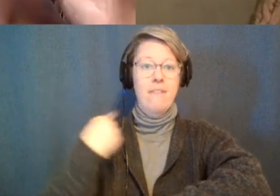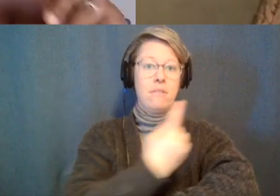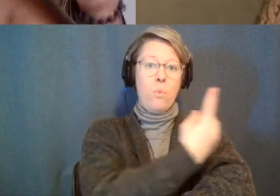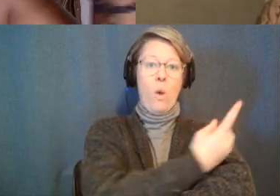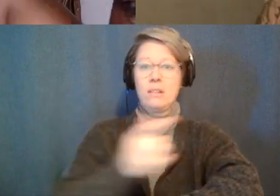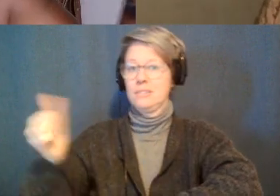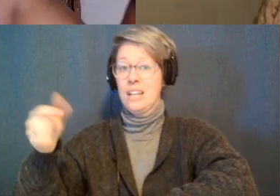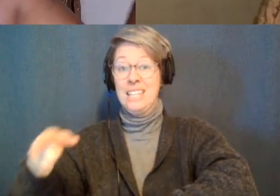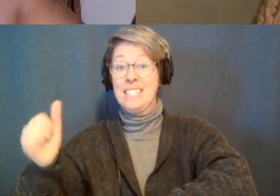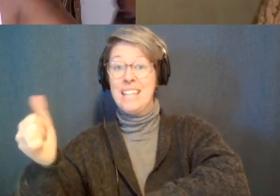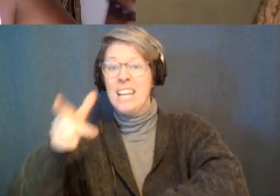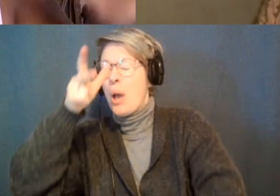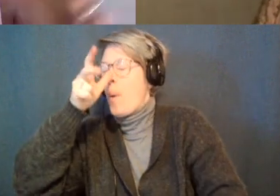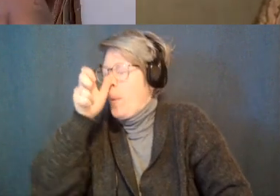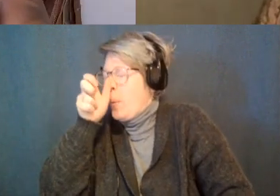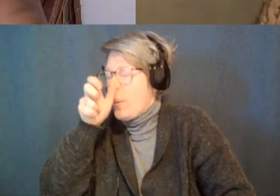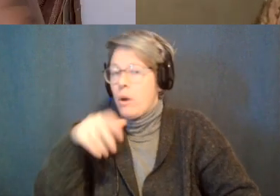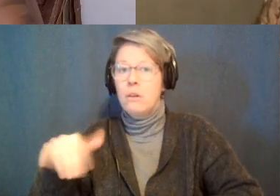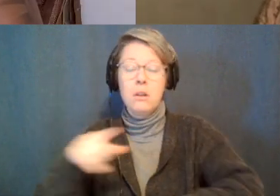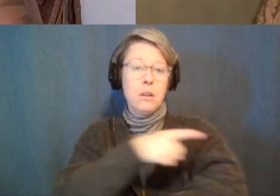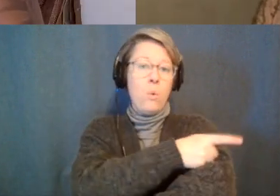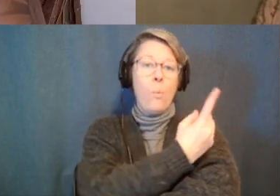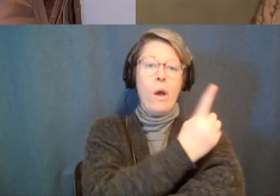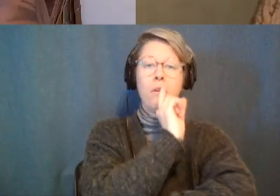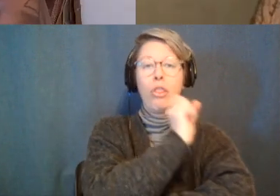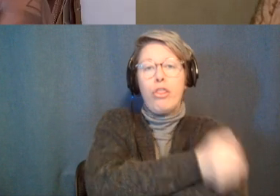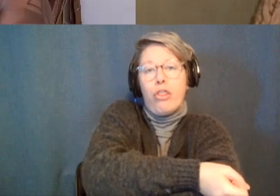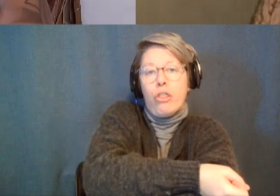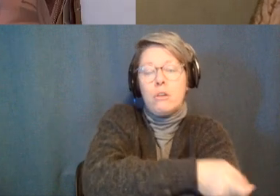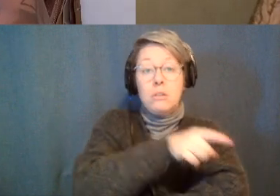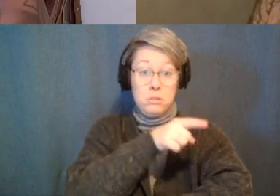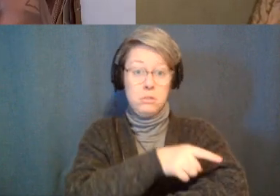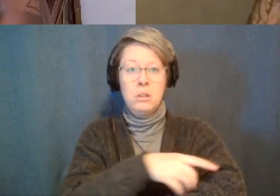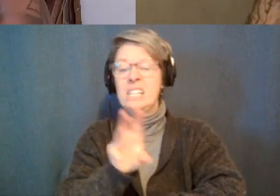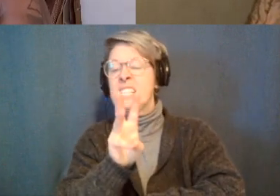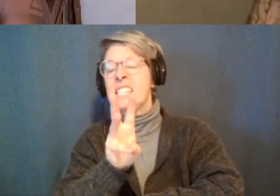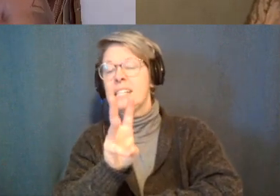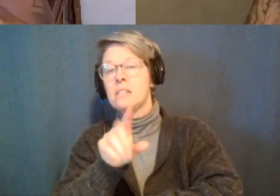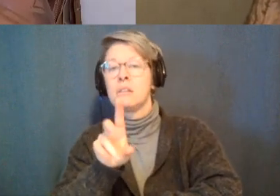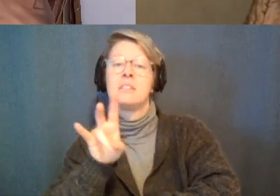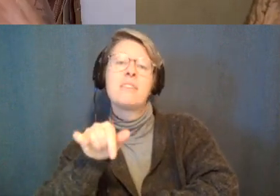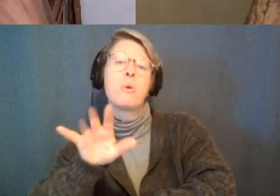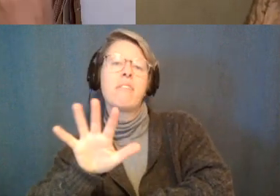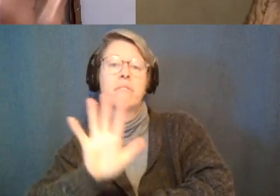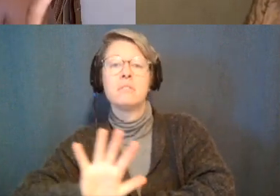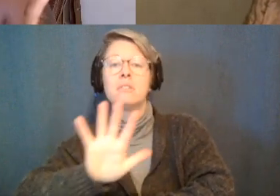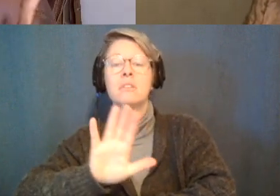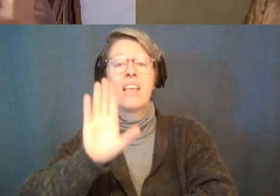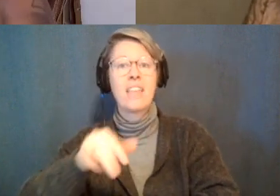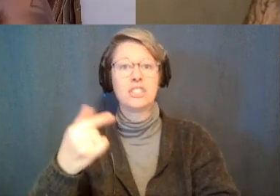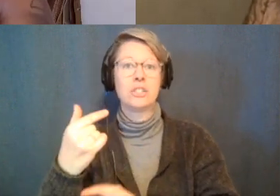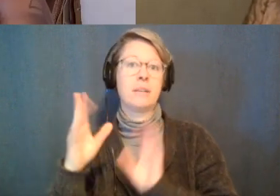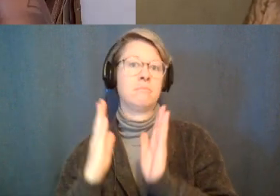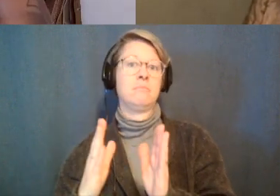climax one is flaccid penis if we stay between like a six and a seven and a half that's like a green zone